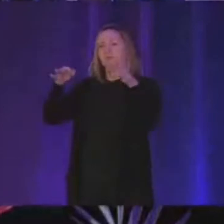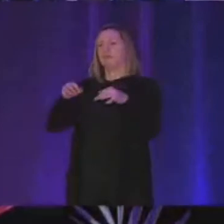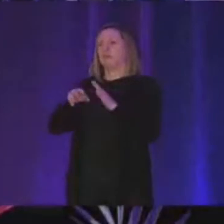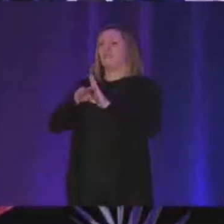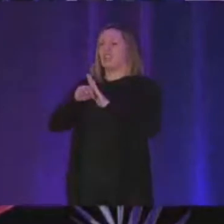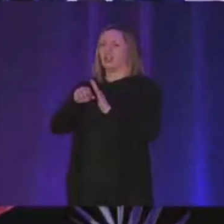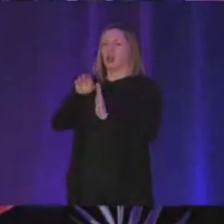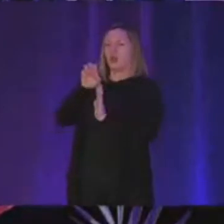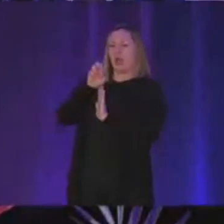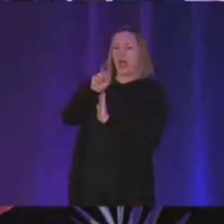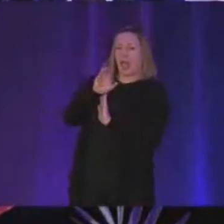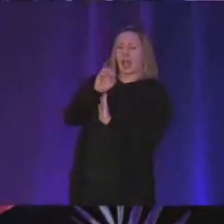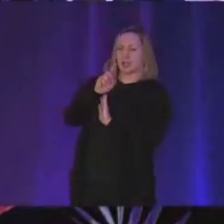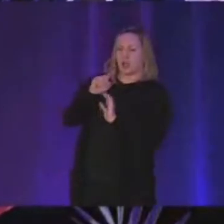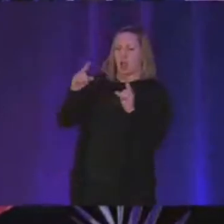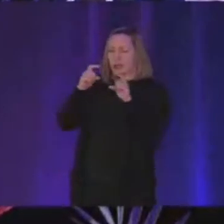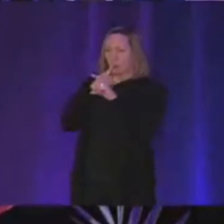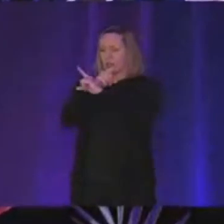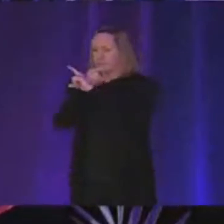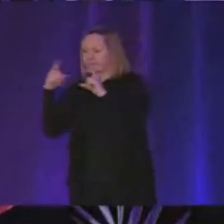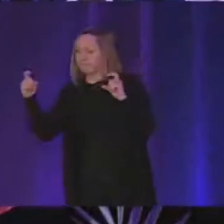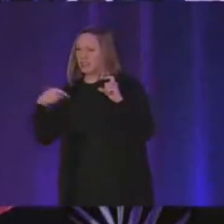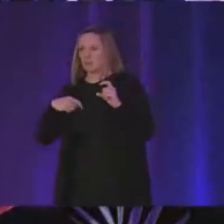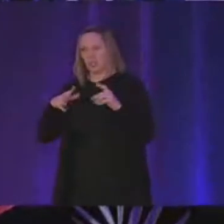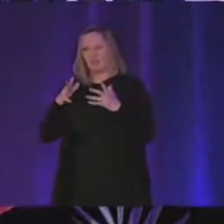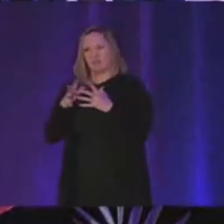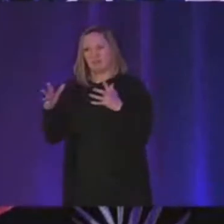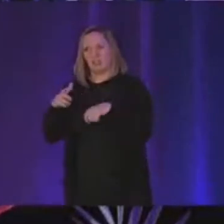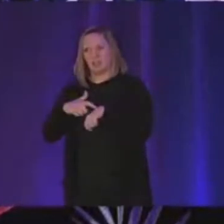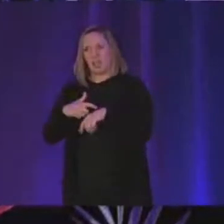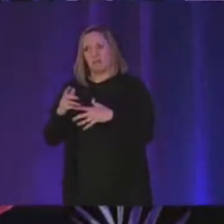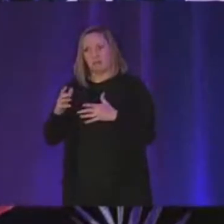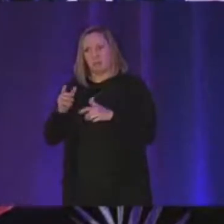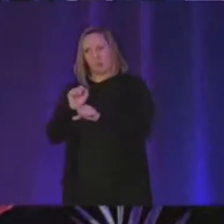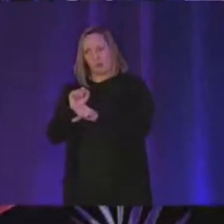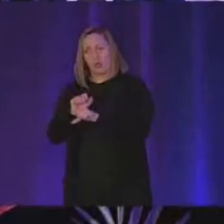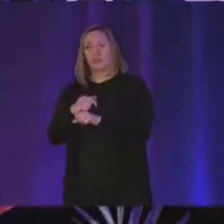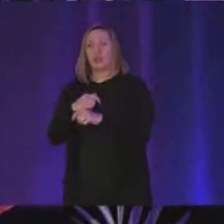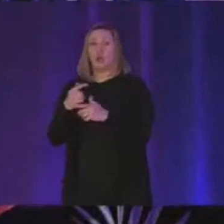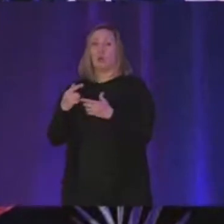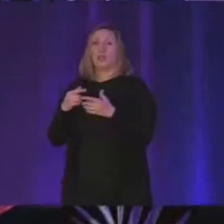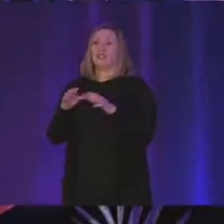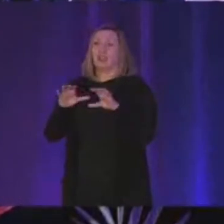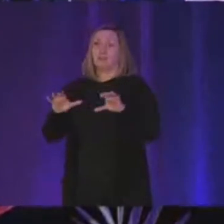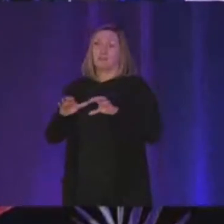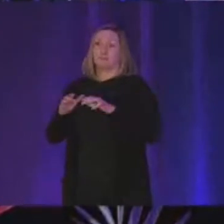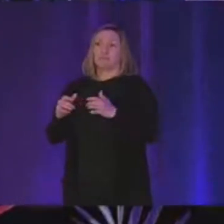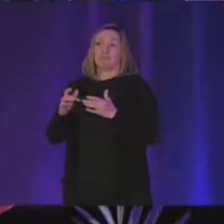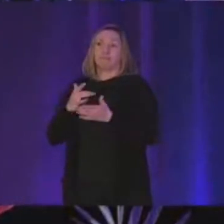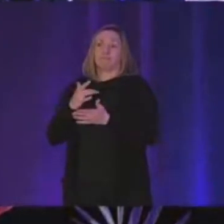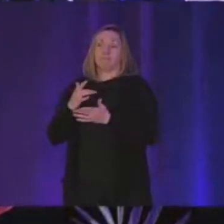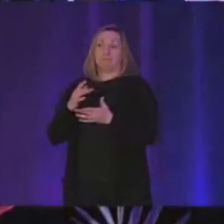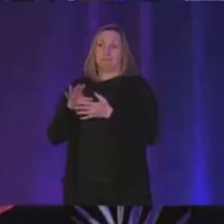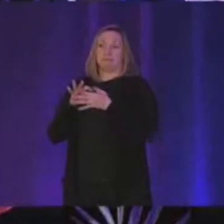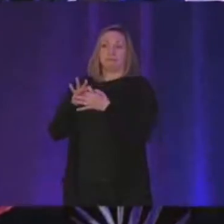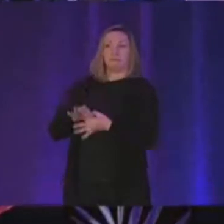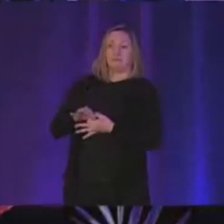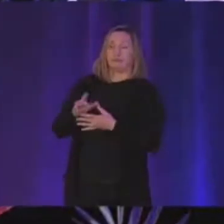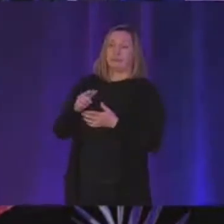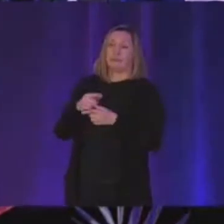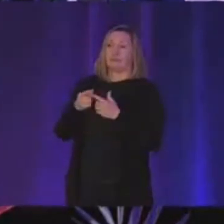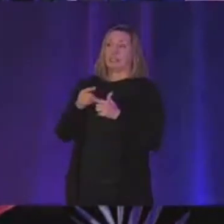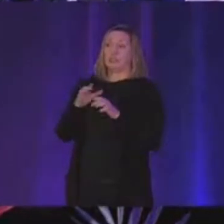encoding and decoding is like really performance intensive and so in practice the part that's very performance intensive is uh doing this